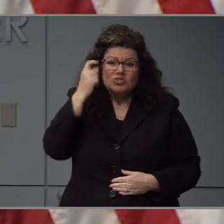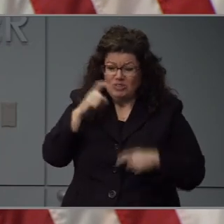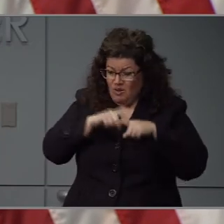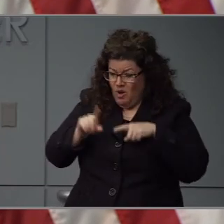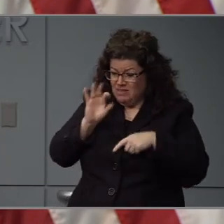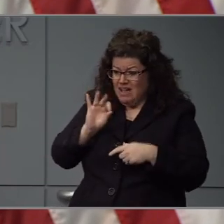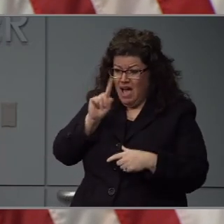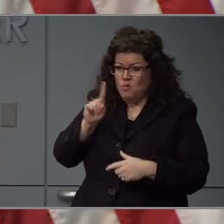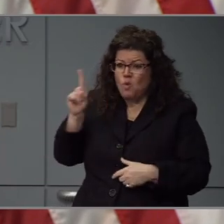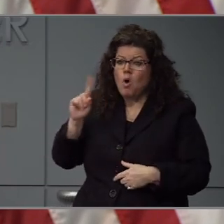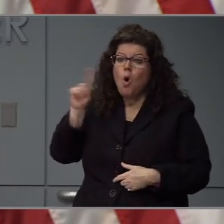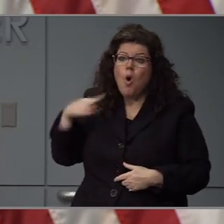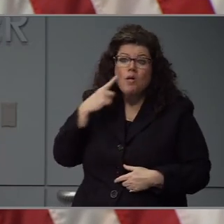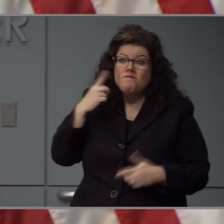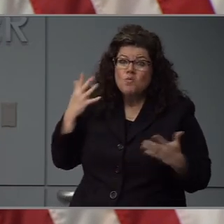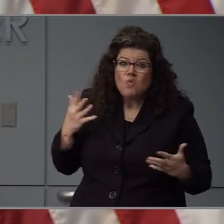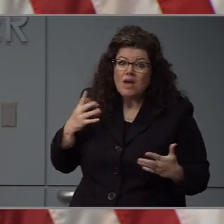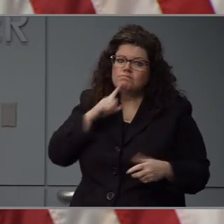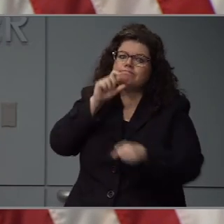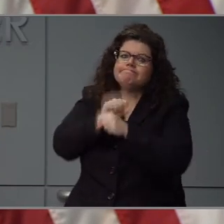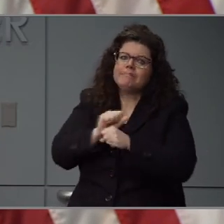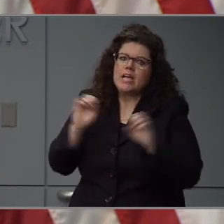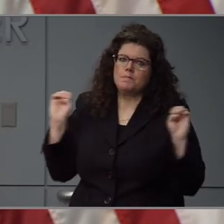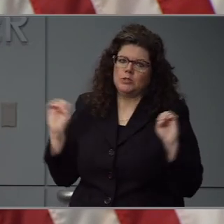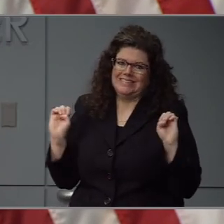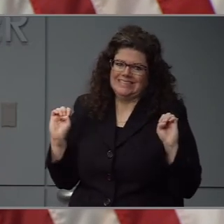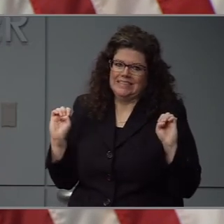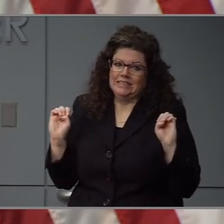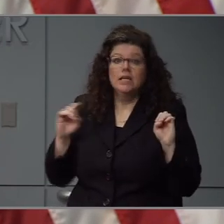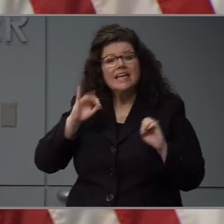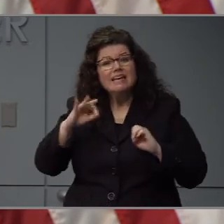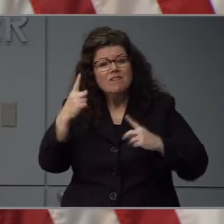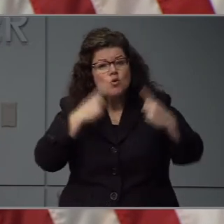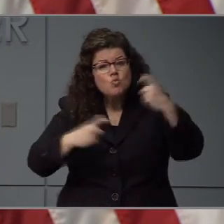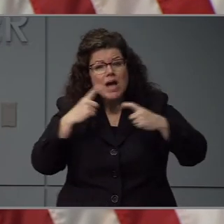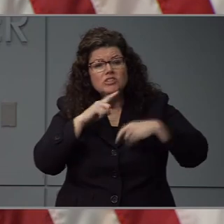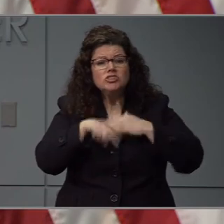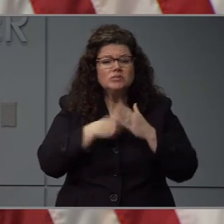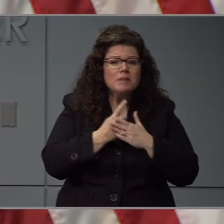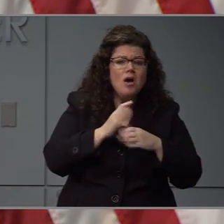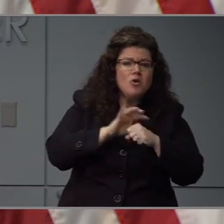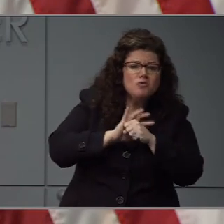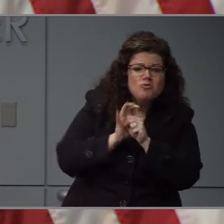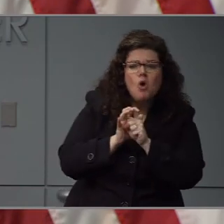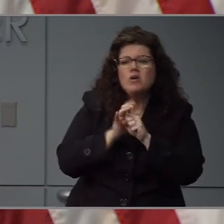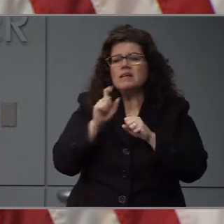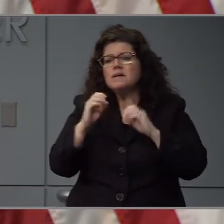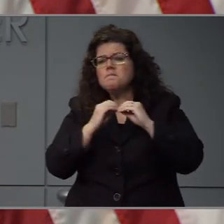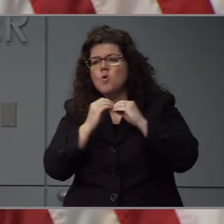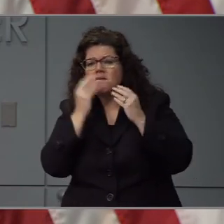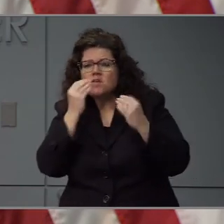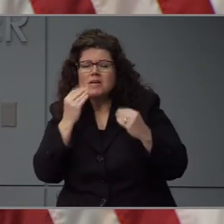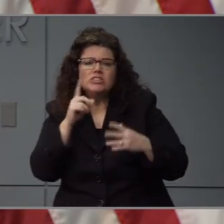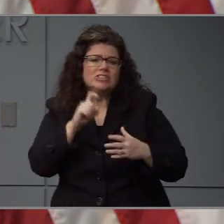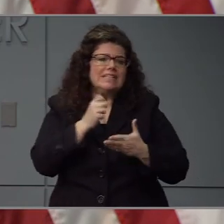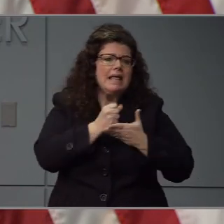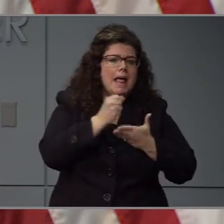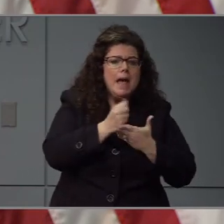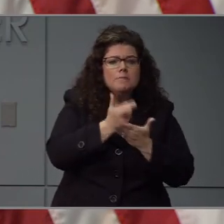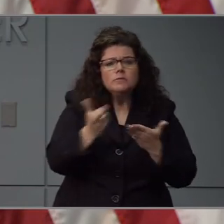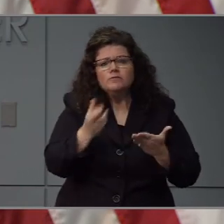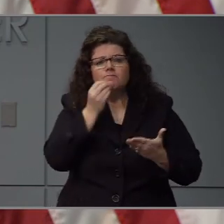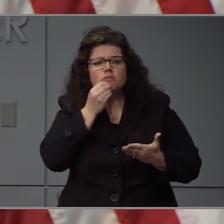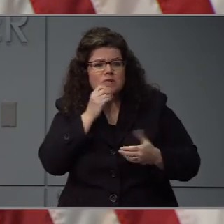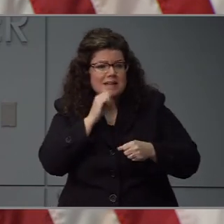open for true emergencies. 2-1-1 is for people who need emergency, who need information or help with resources like